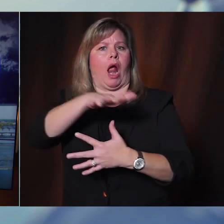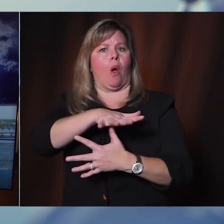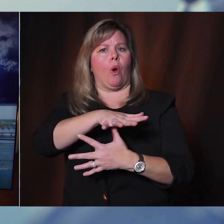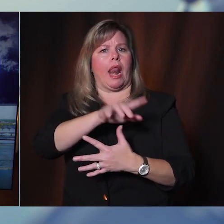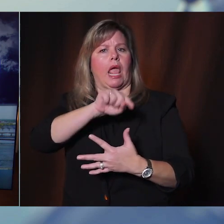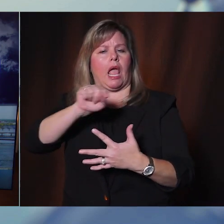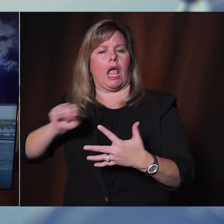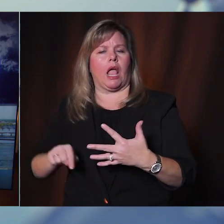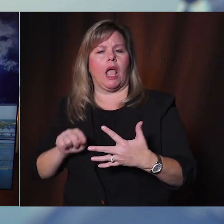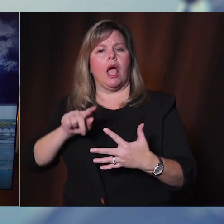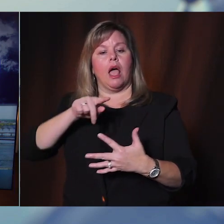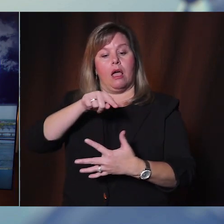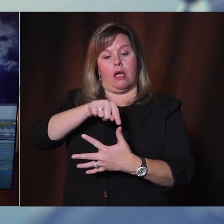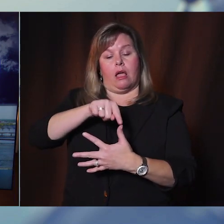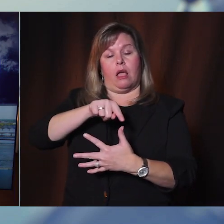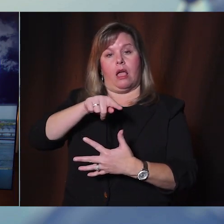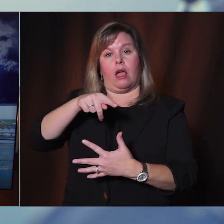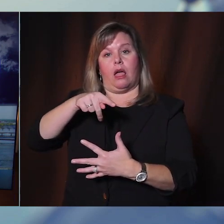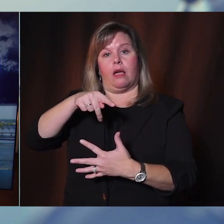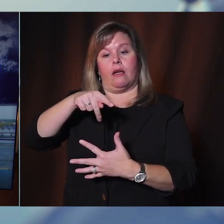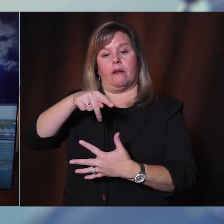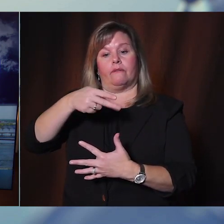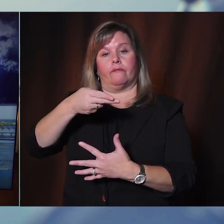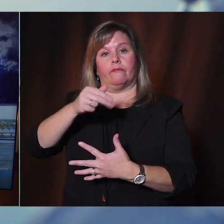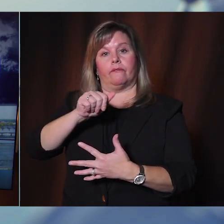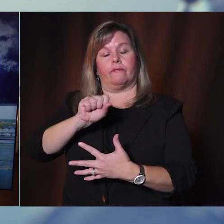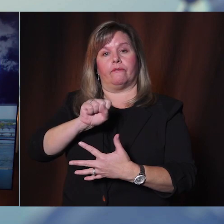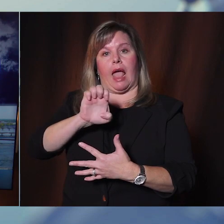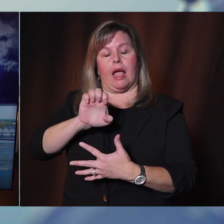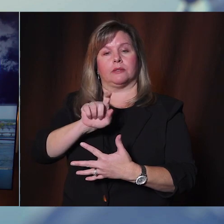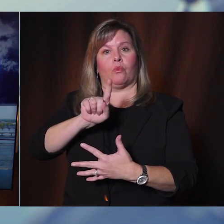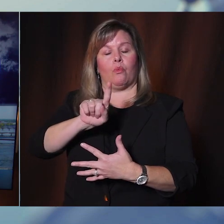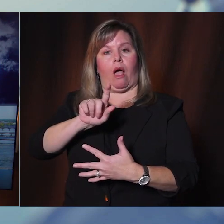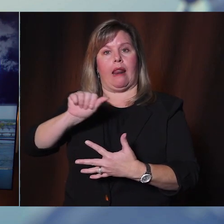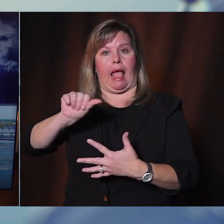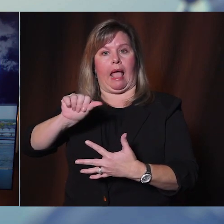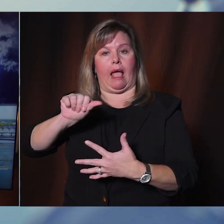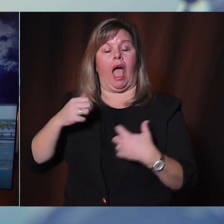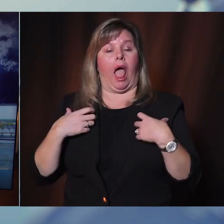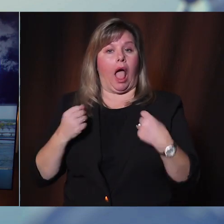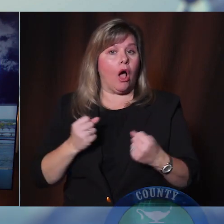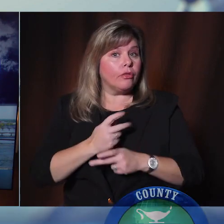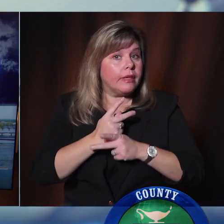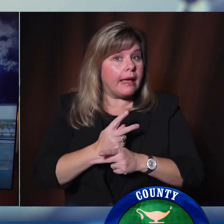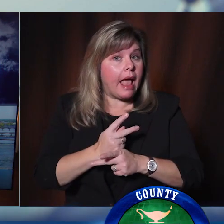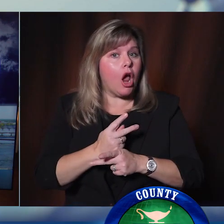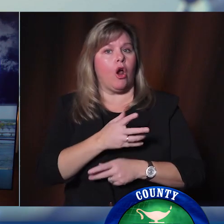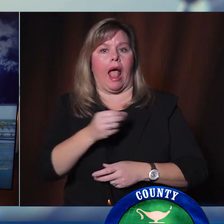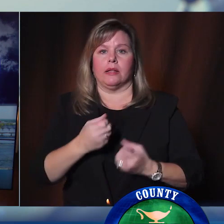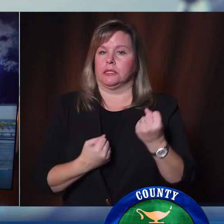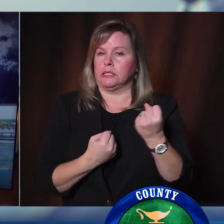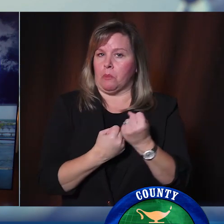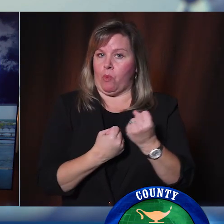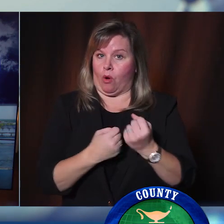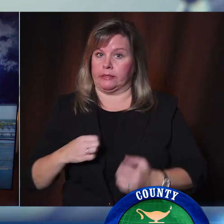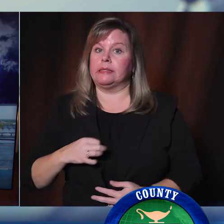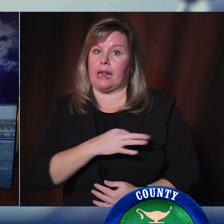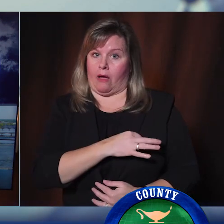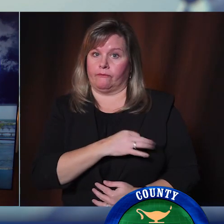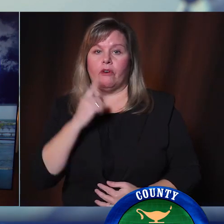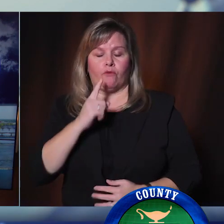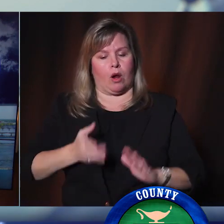of Michigan is in Phase 1A. This phase includes health care providers and the support staff needed to maintain their operations.